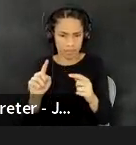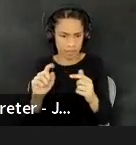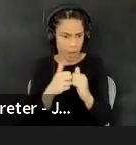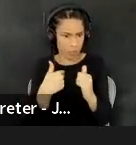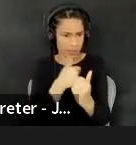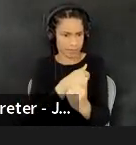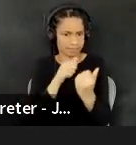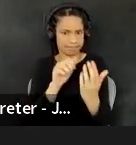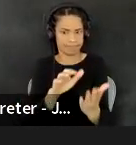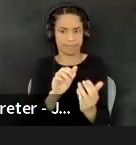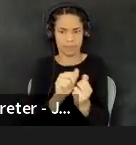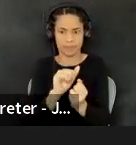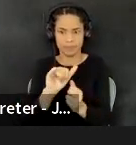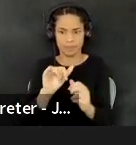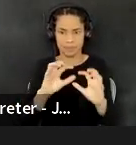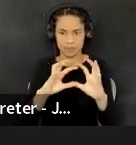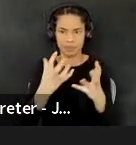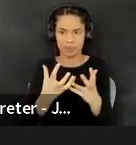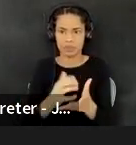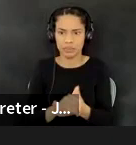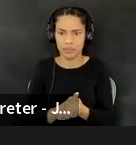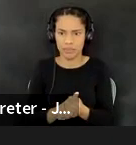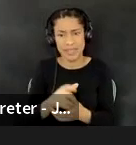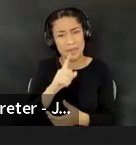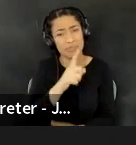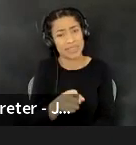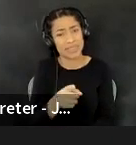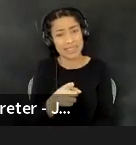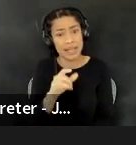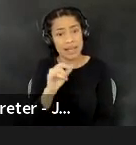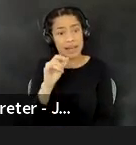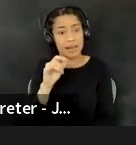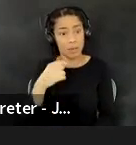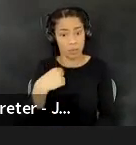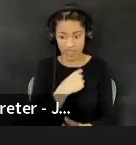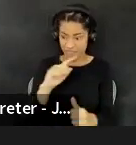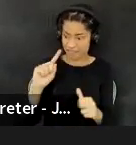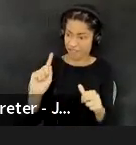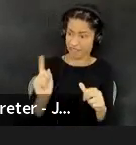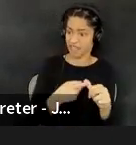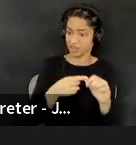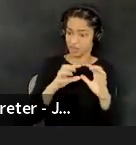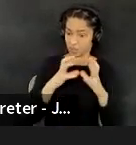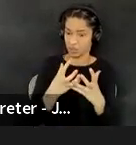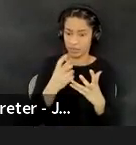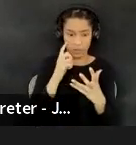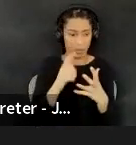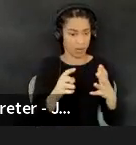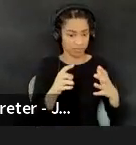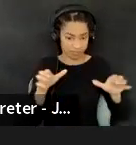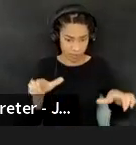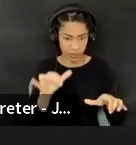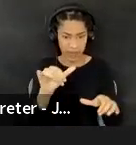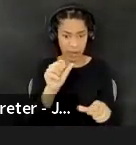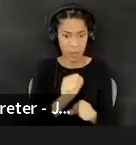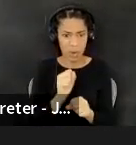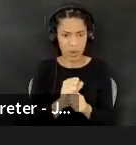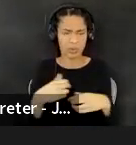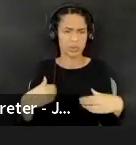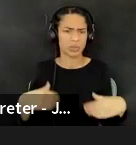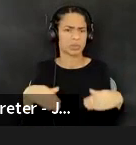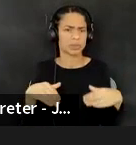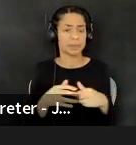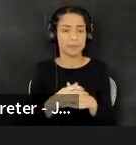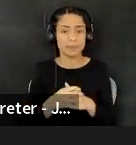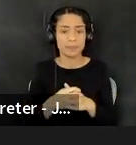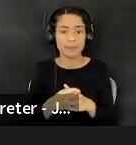And, um, it was a very courageous group and being the first group to kind of take on this, this work with us. Um, so with that said,